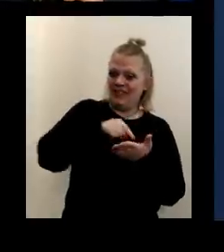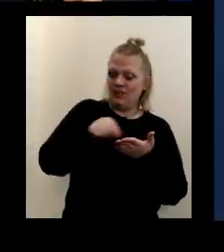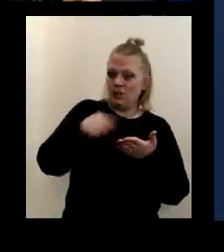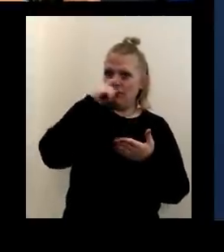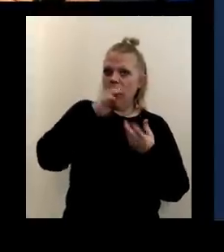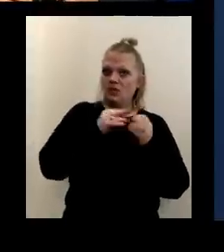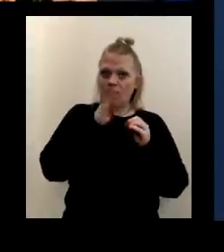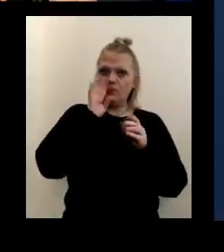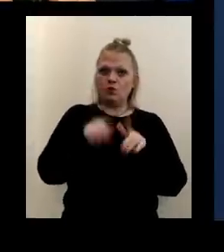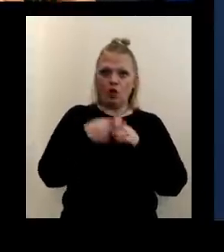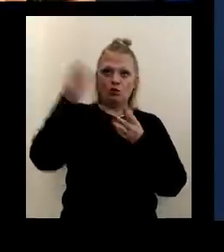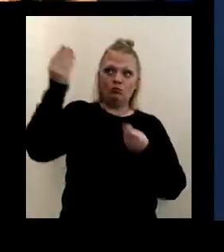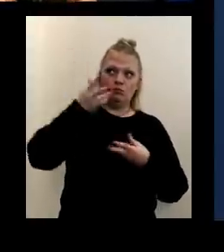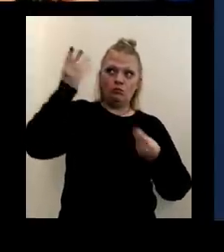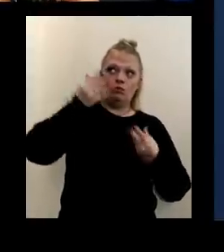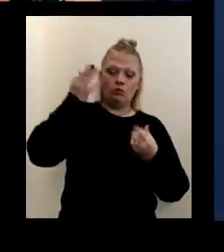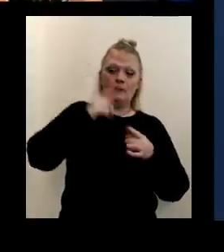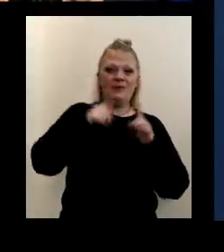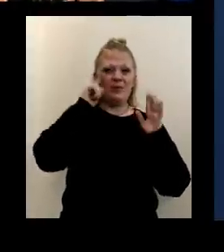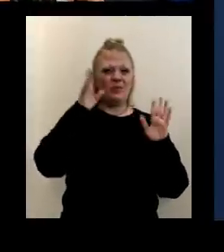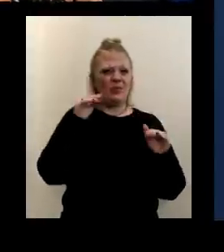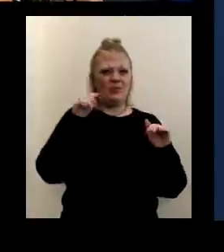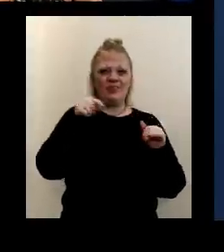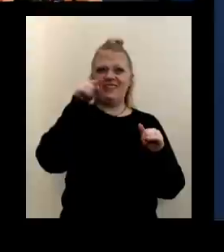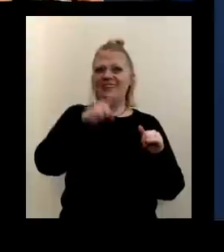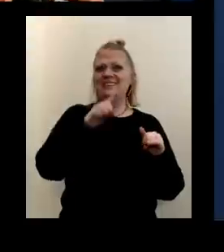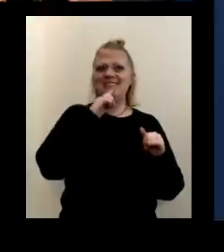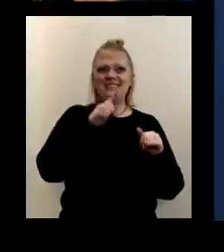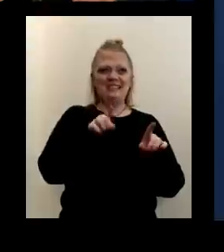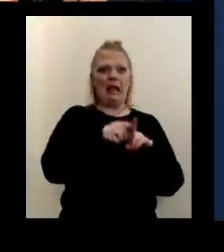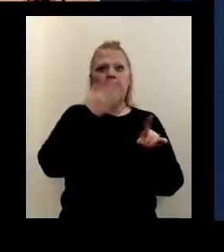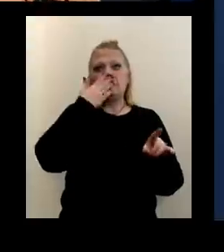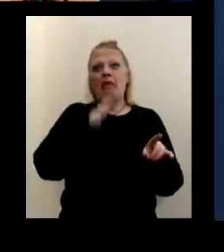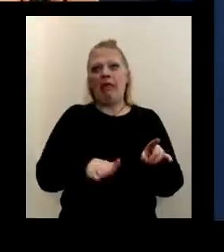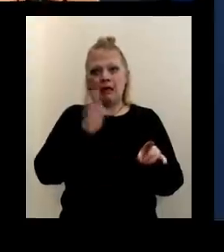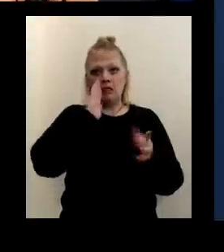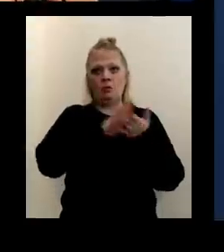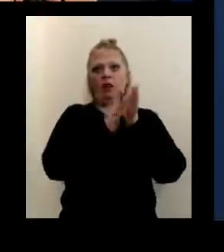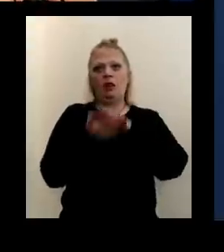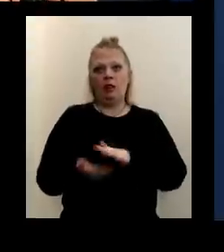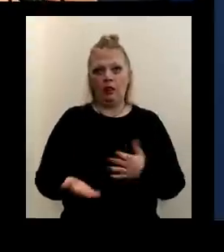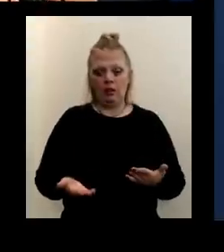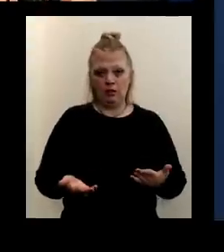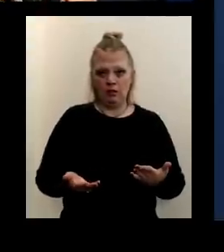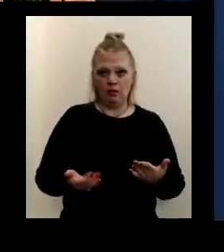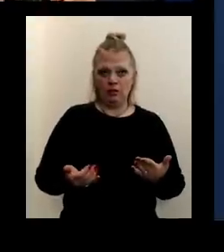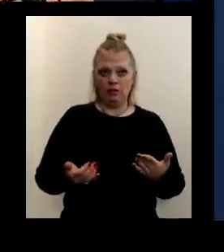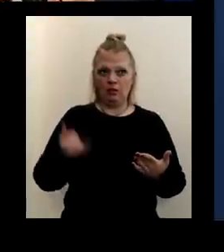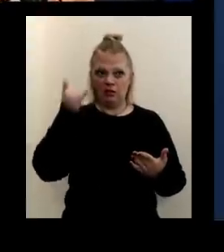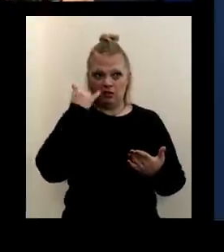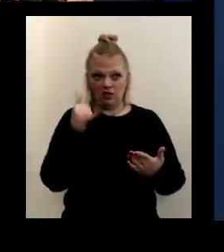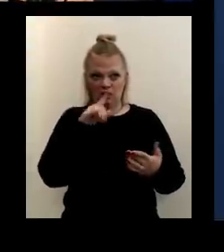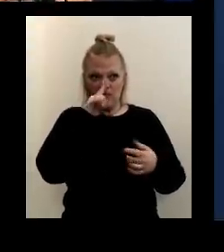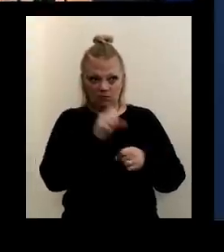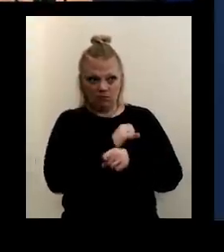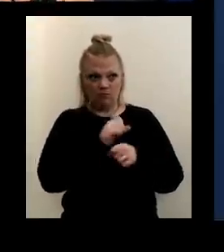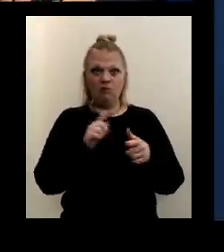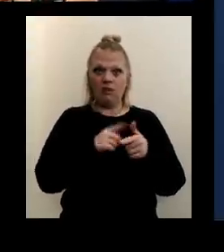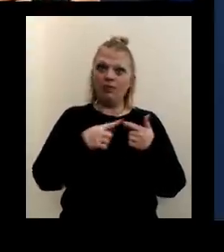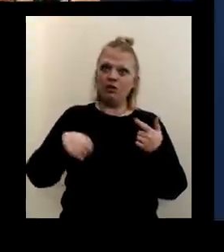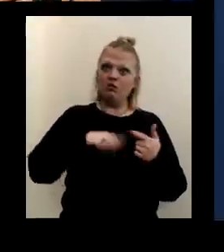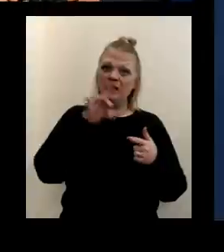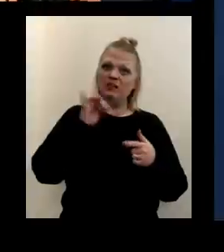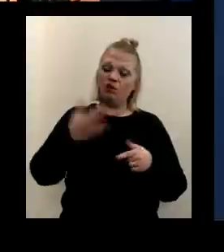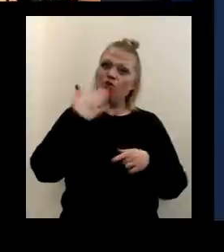those numbers will start to come in, but hopefully this is as bad as it gets. And if so, we've done a pretty good job as a region of being able to